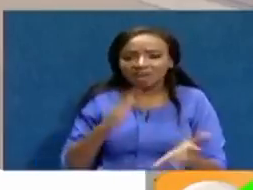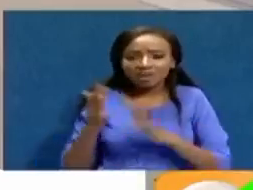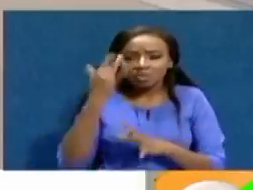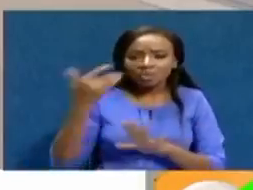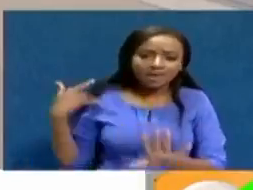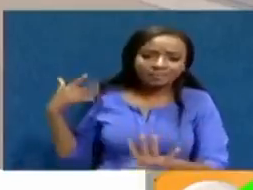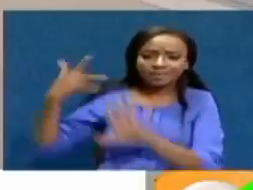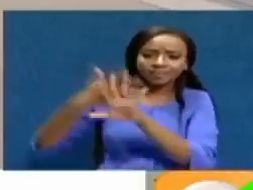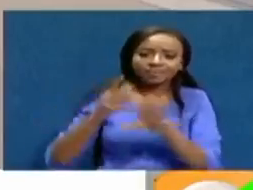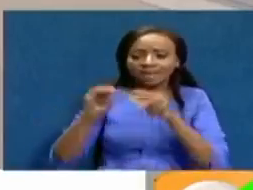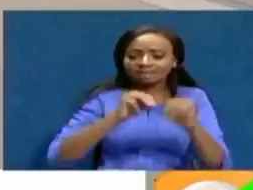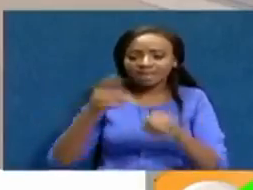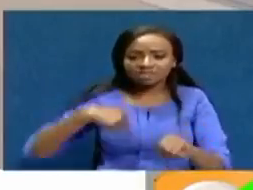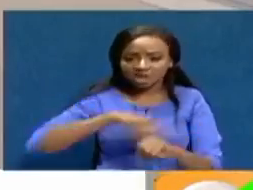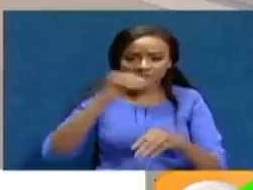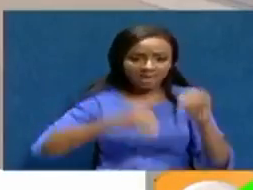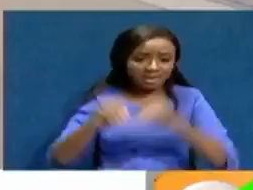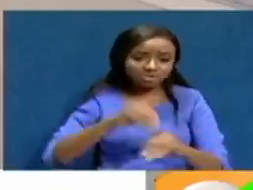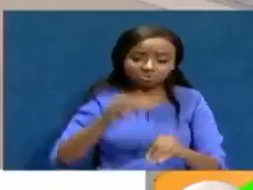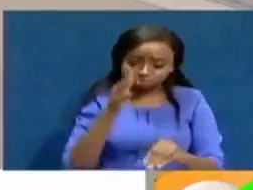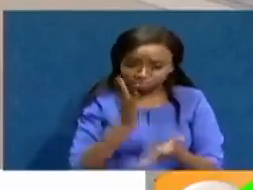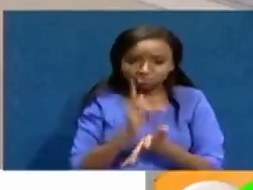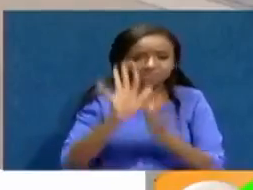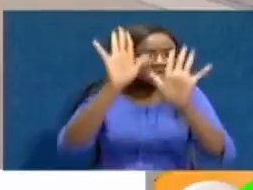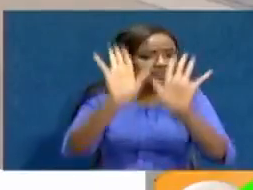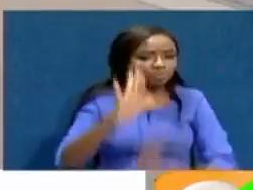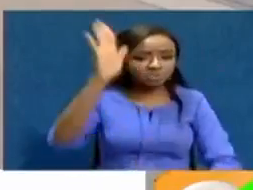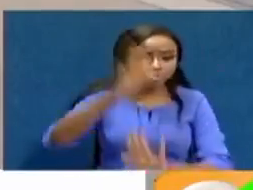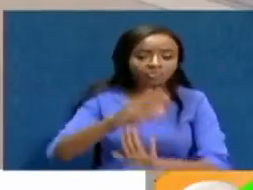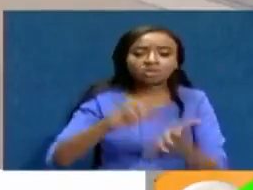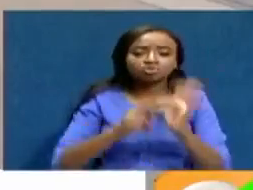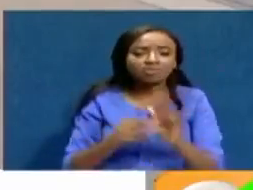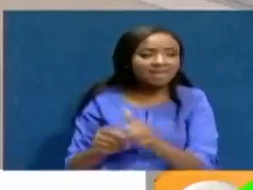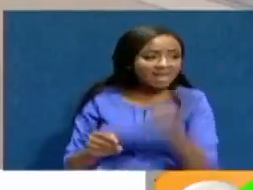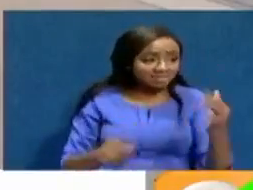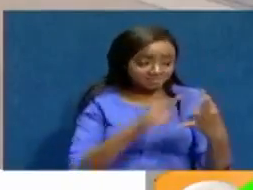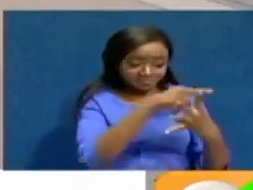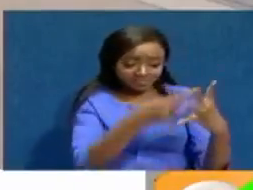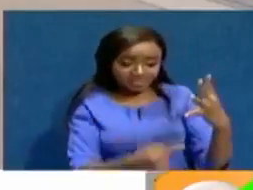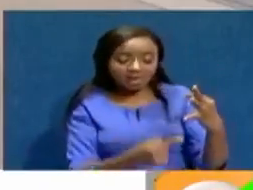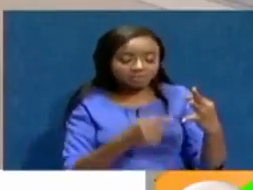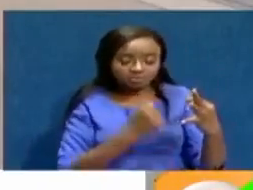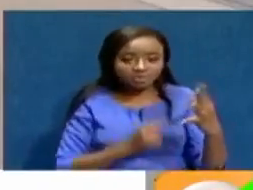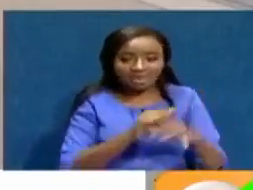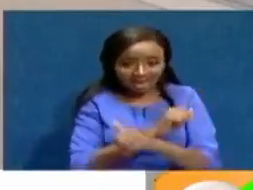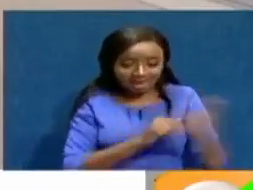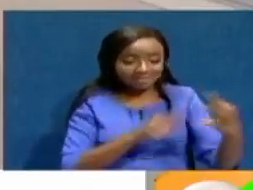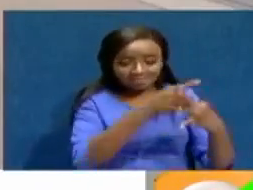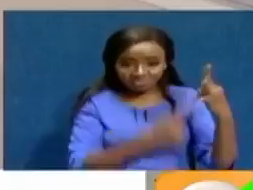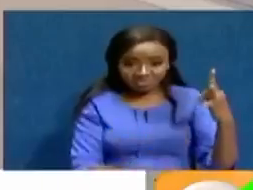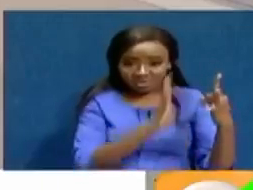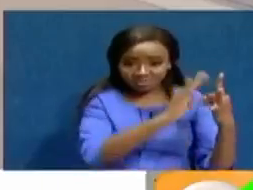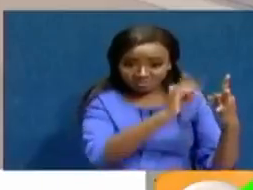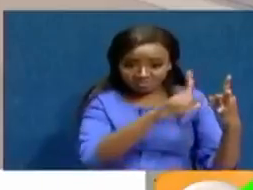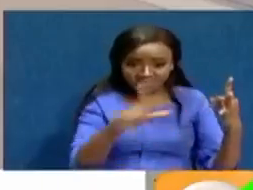has always been the bone of contention, hasn't it? How important are these other bills that must be passed? And do you see any hope of that